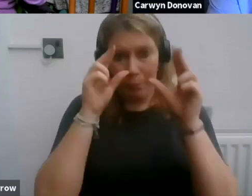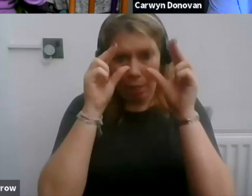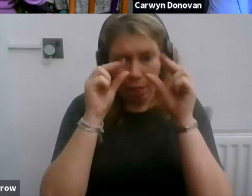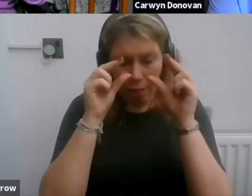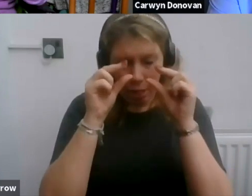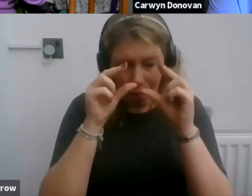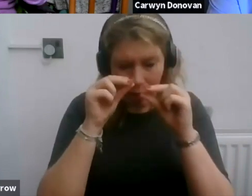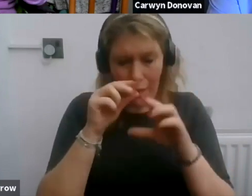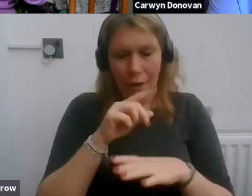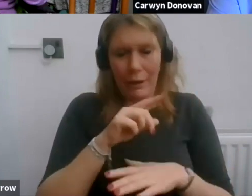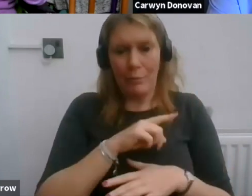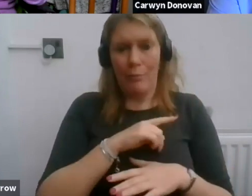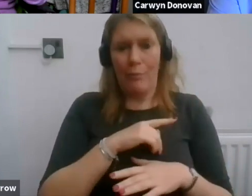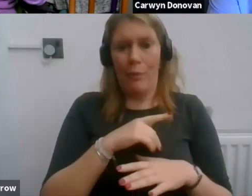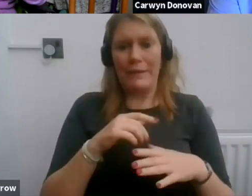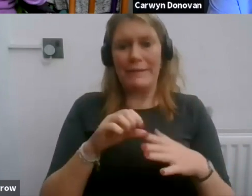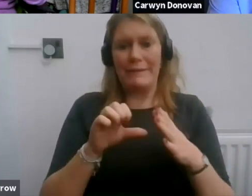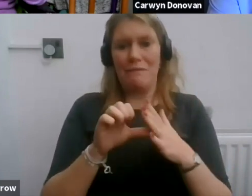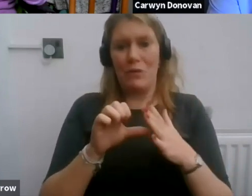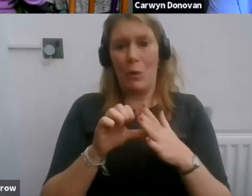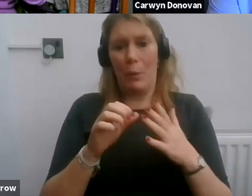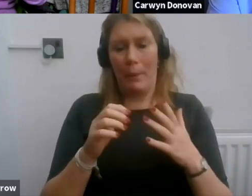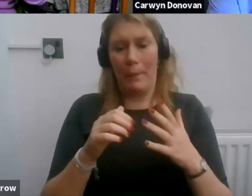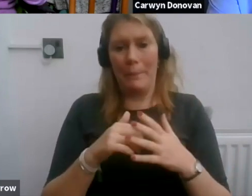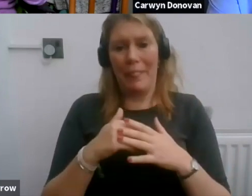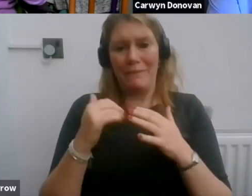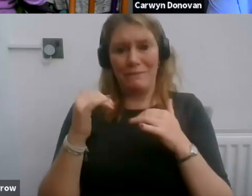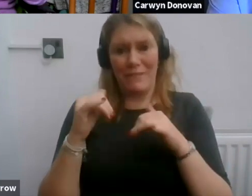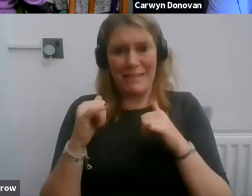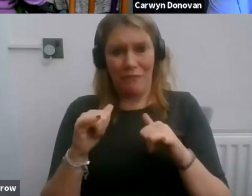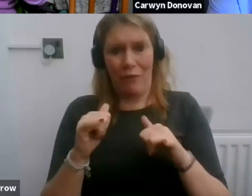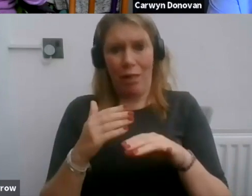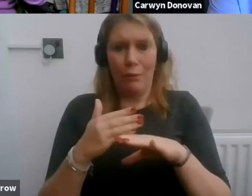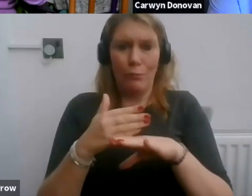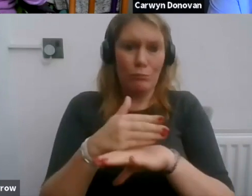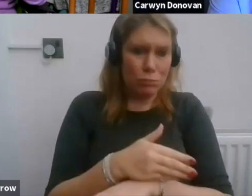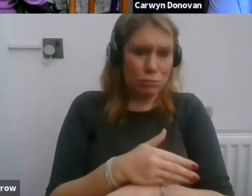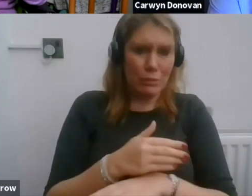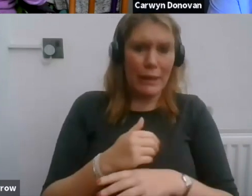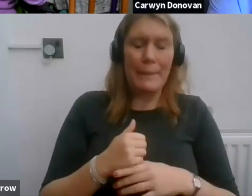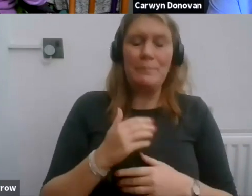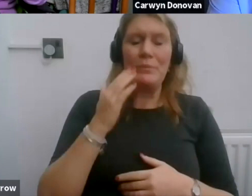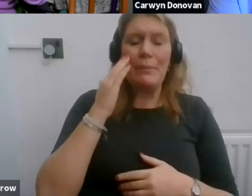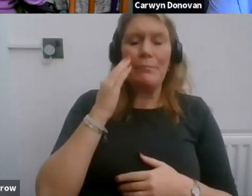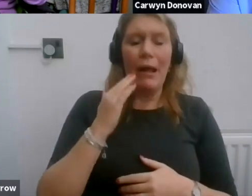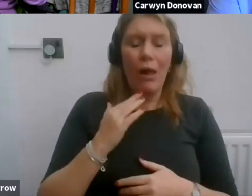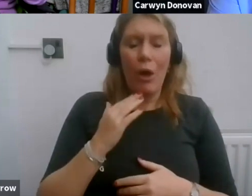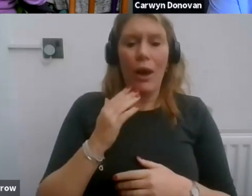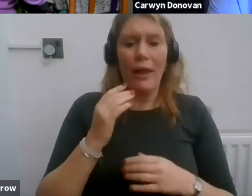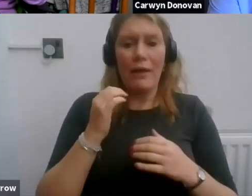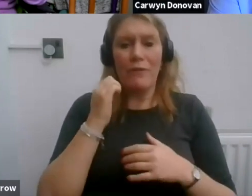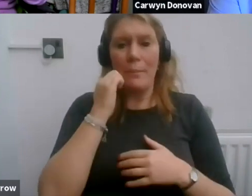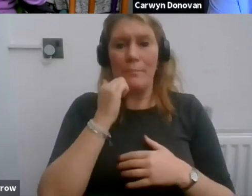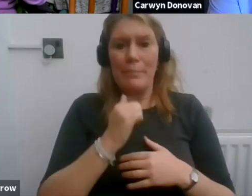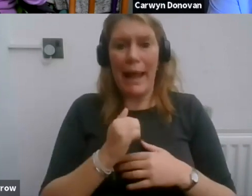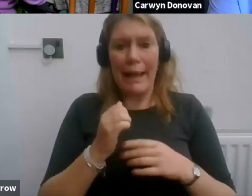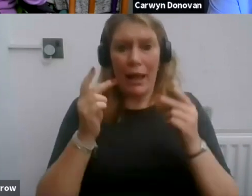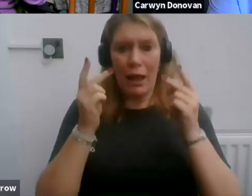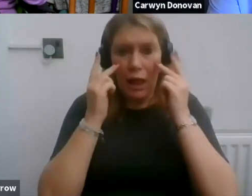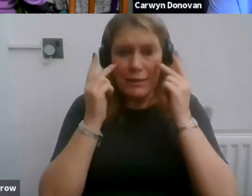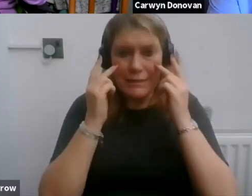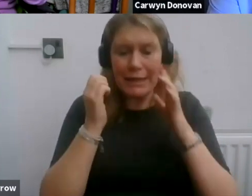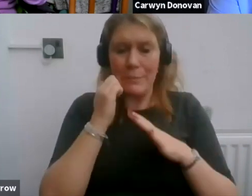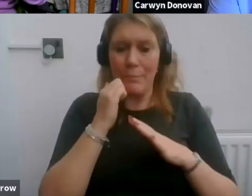the bags underneath them are so large. Pale olive skin, black plastic glasses, black wrist